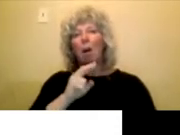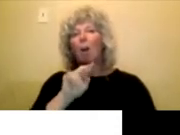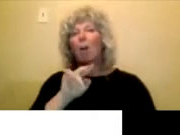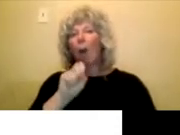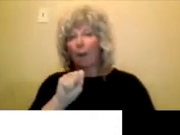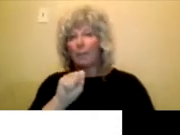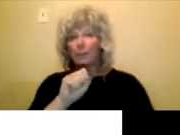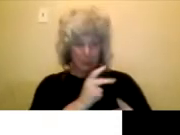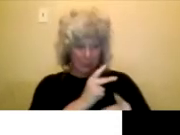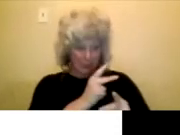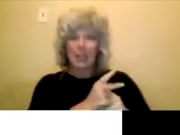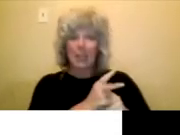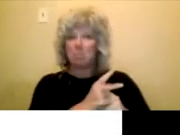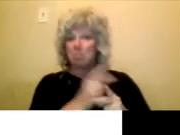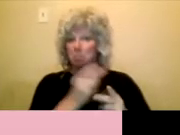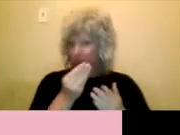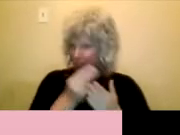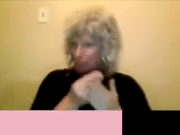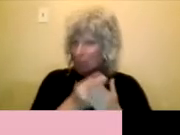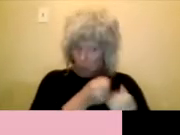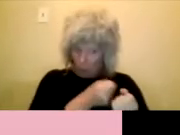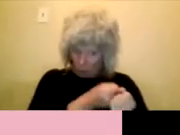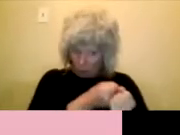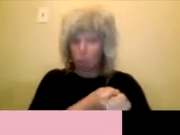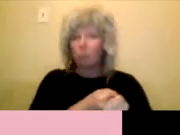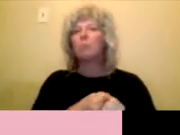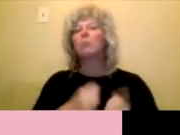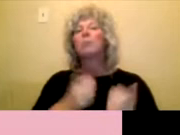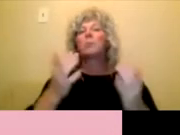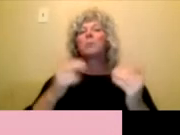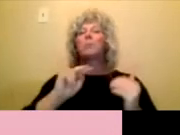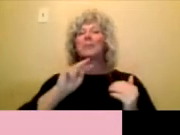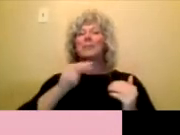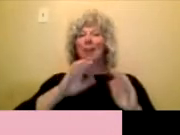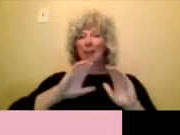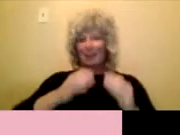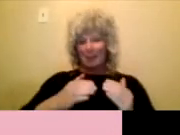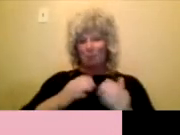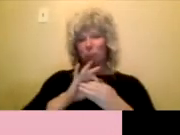that first category. Second category is creation.